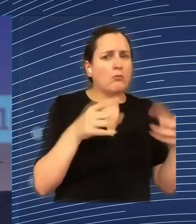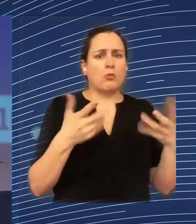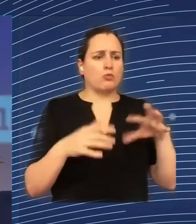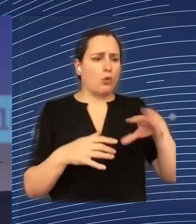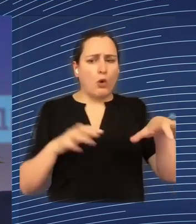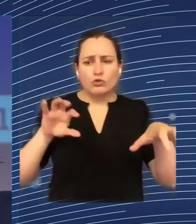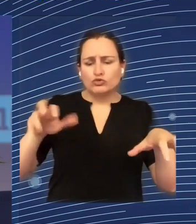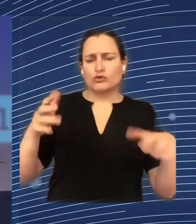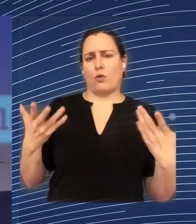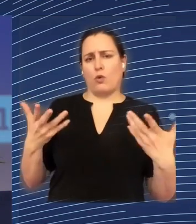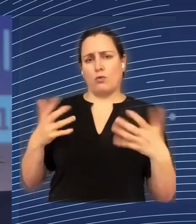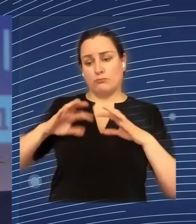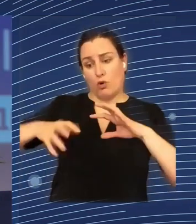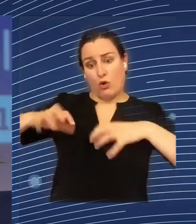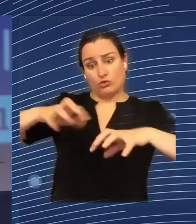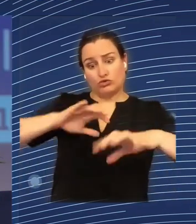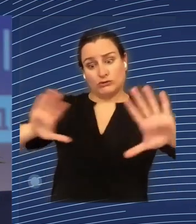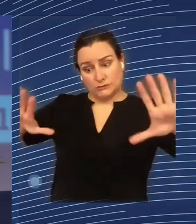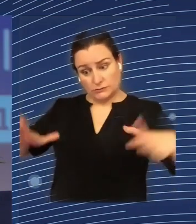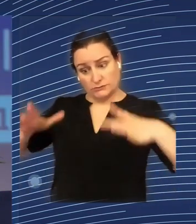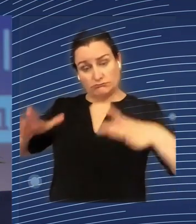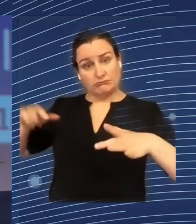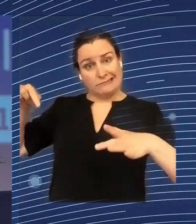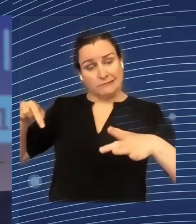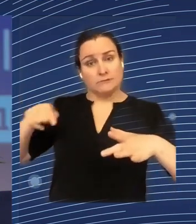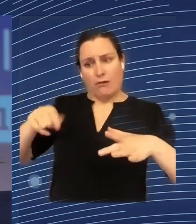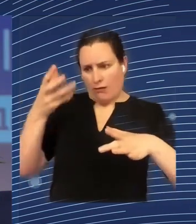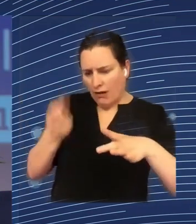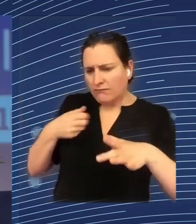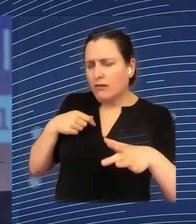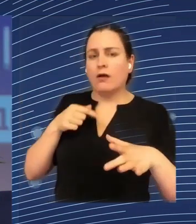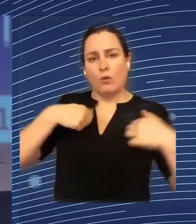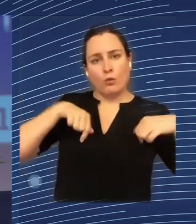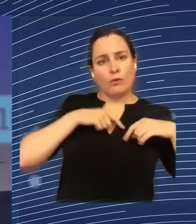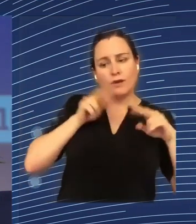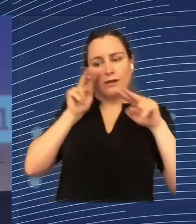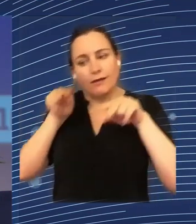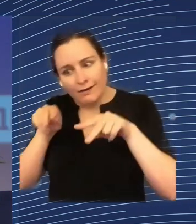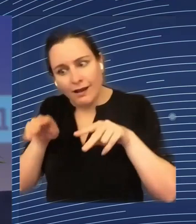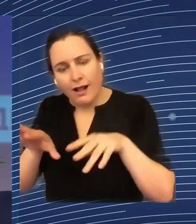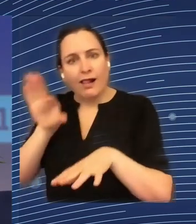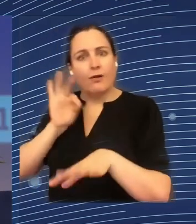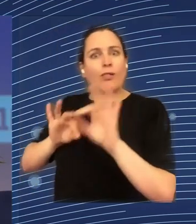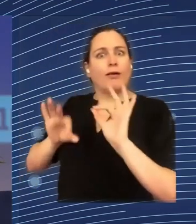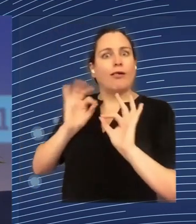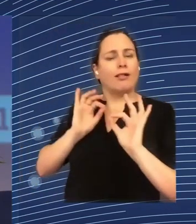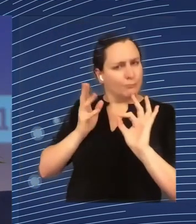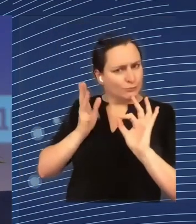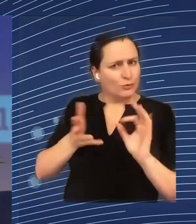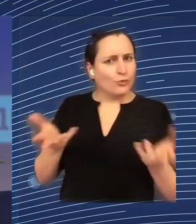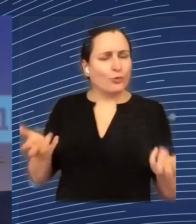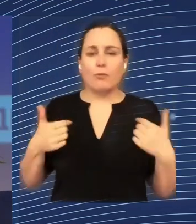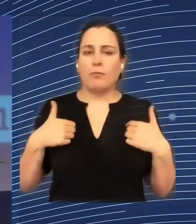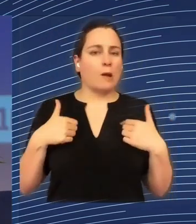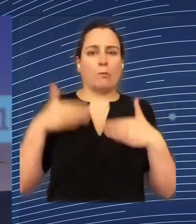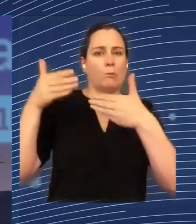and take some of the good examples there. Also, since we are speaking about artificial